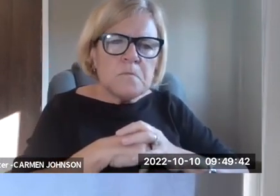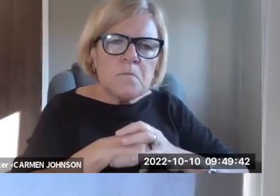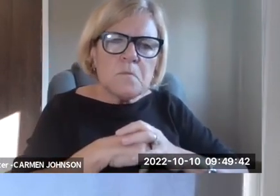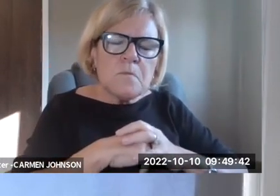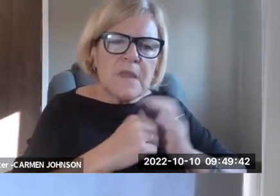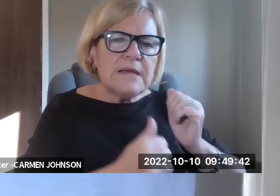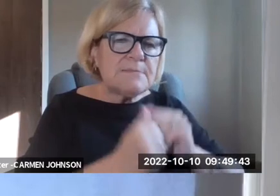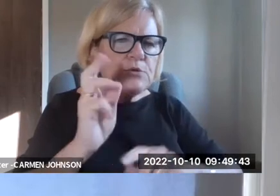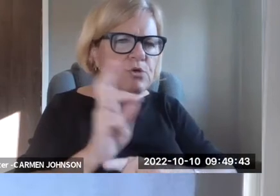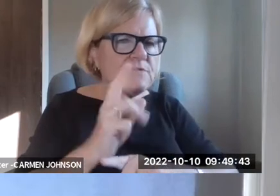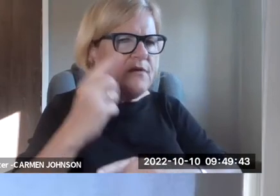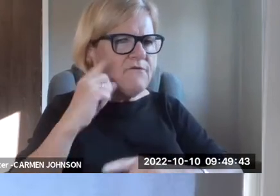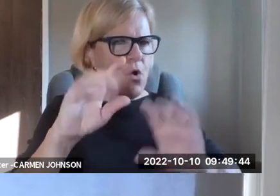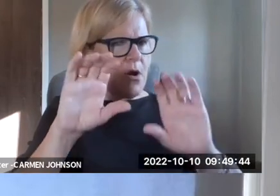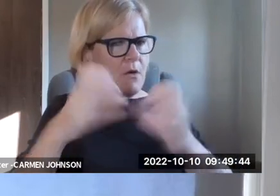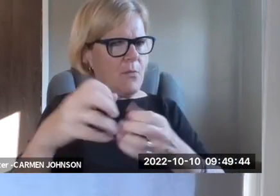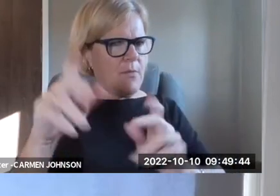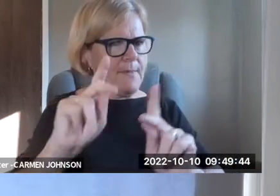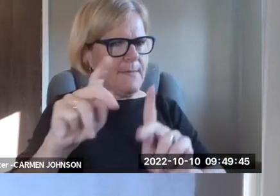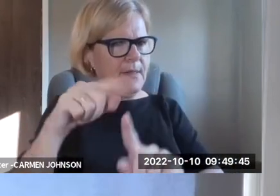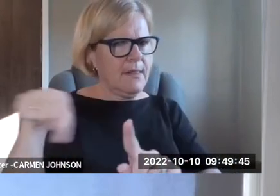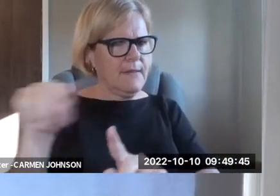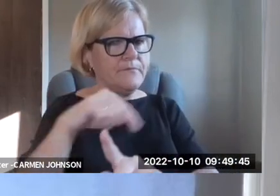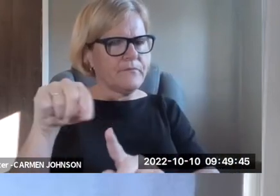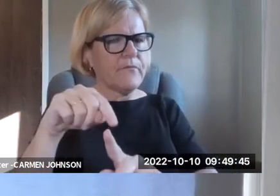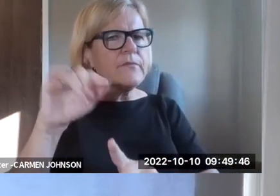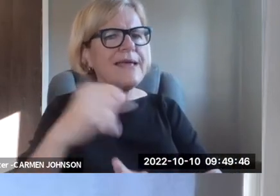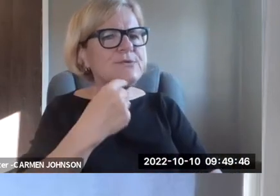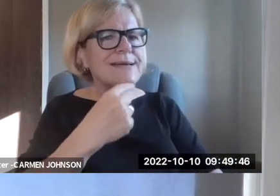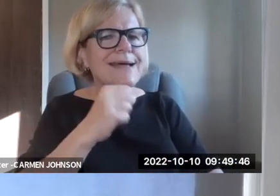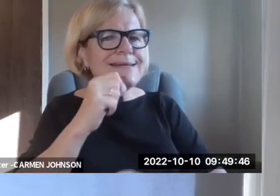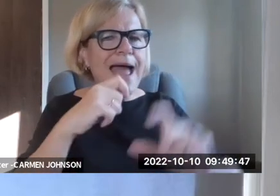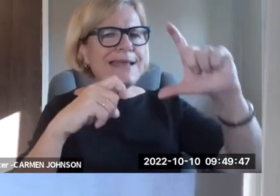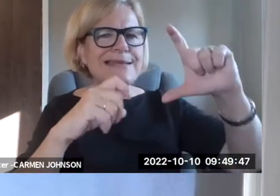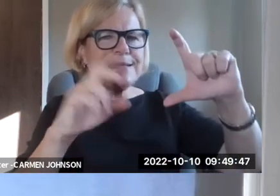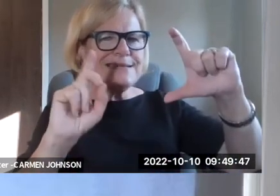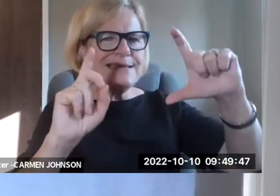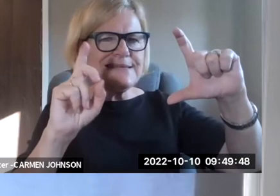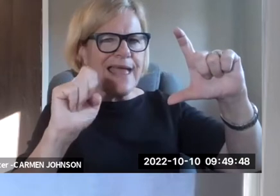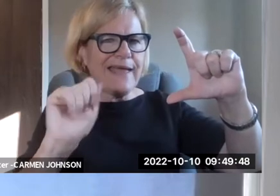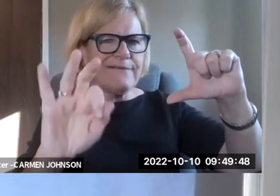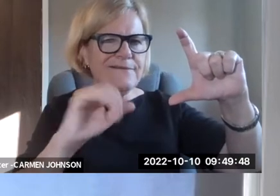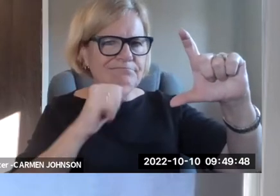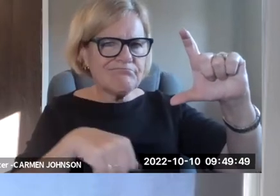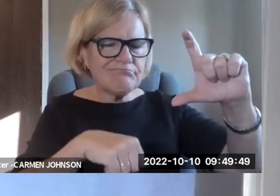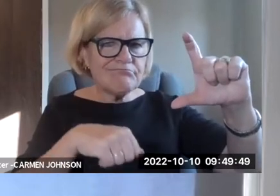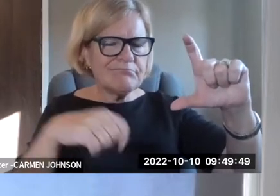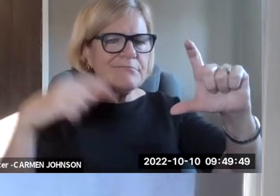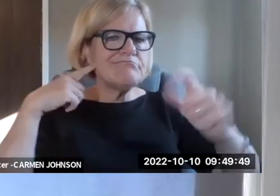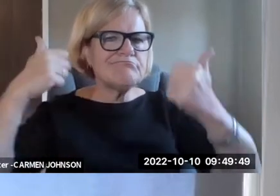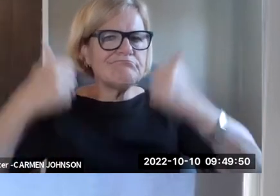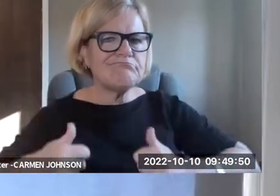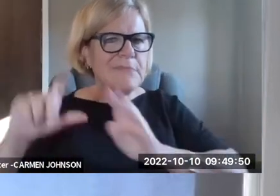necessarily very well known outside of prison. Um, and that is most useful for a population